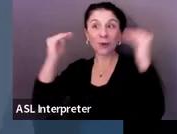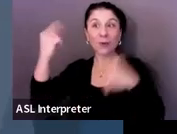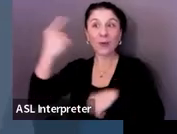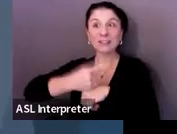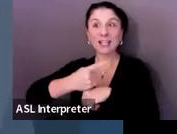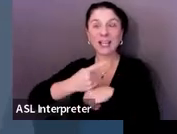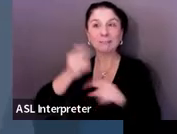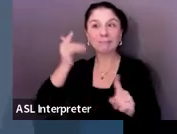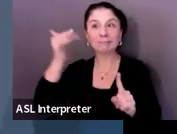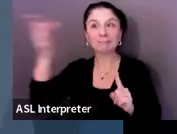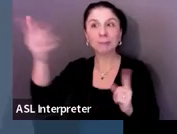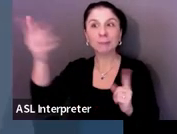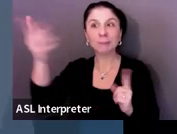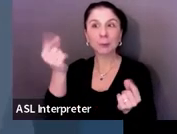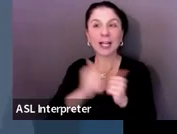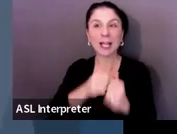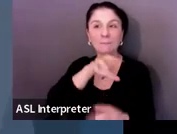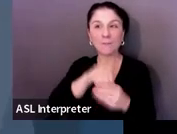about that?